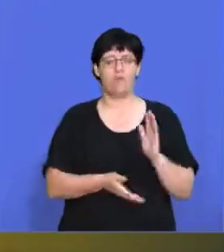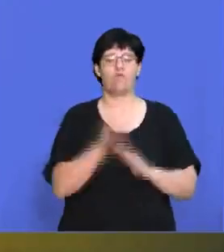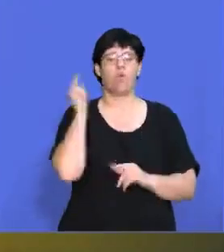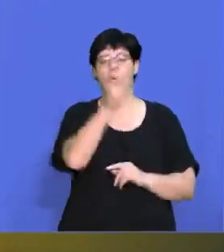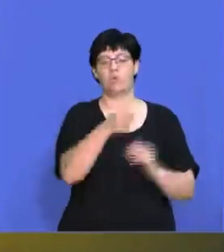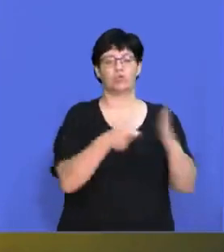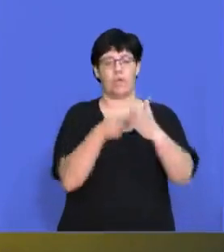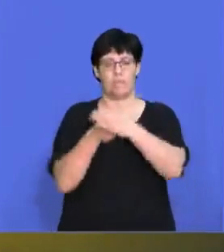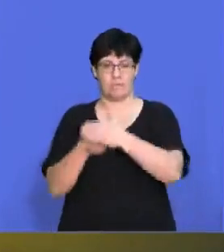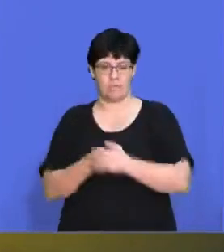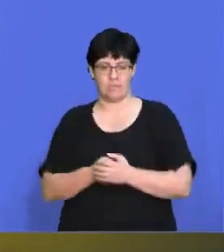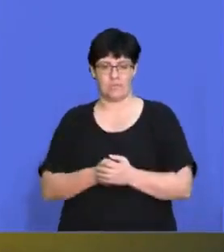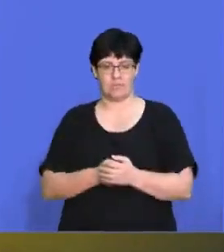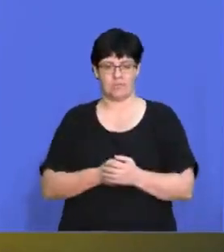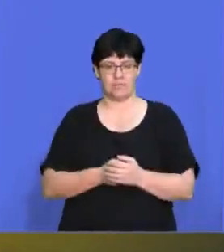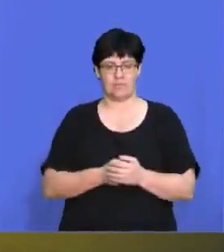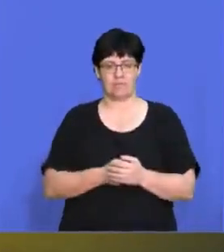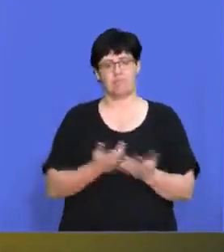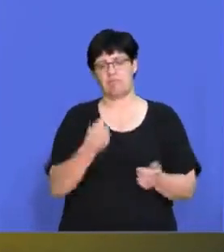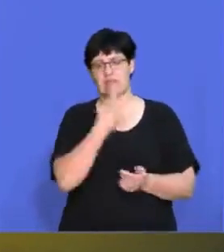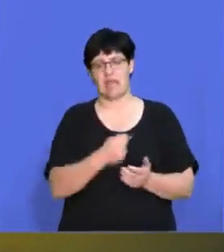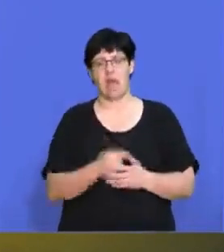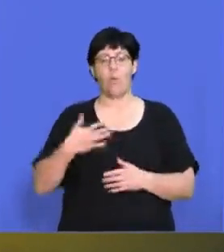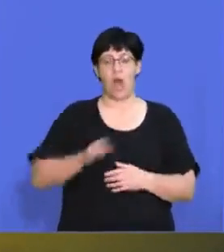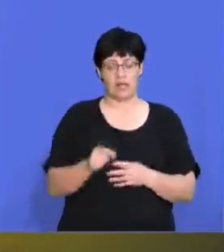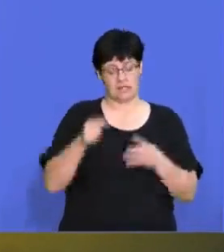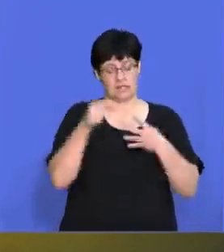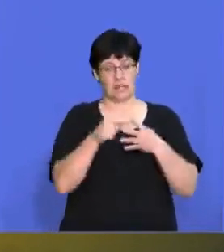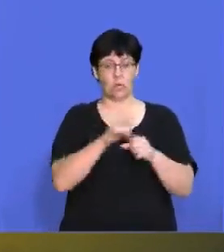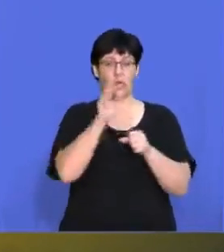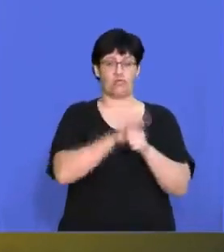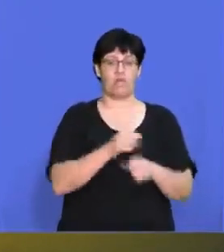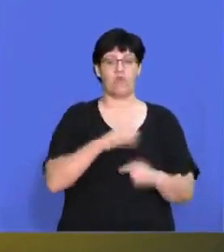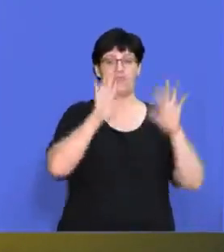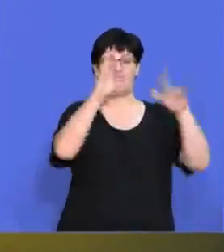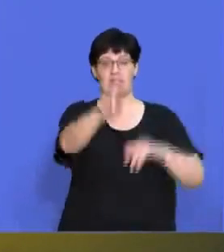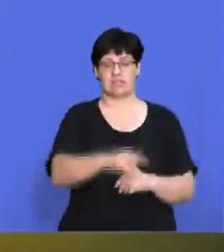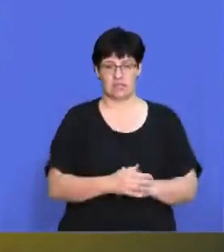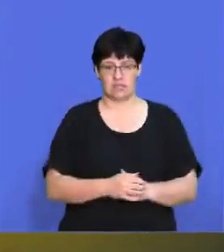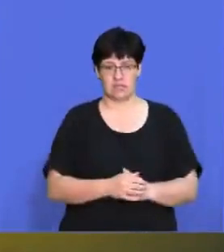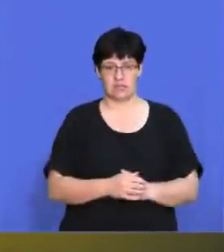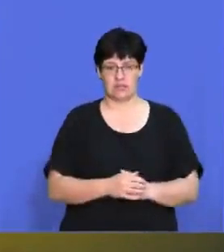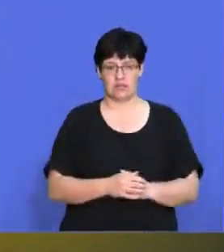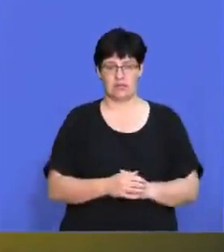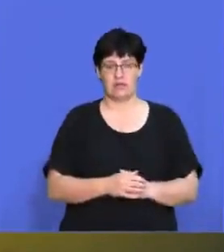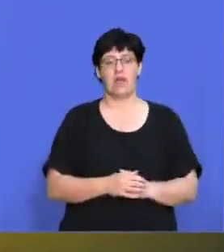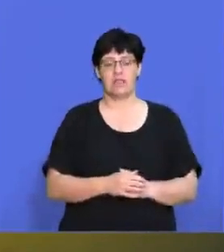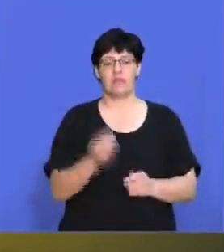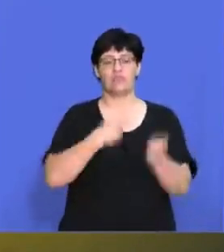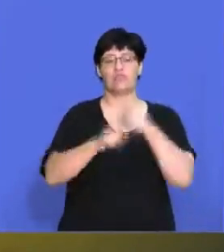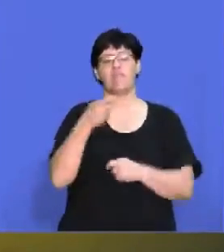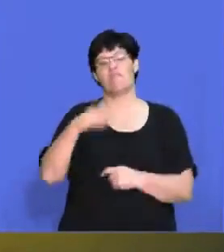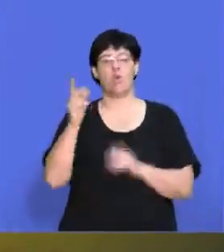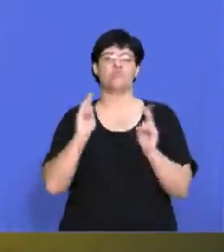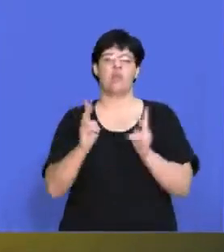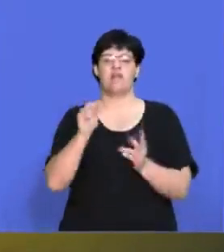and you say to them, I want this cold drink for 10 rand and usually retails for 15 rand, the